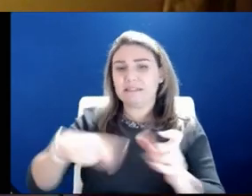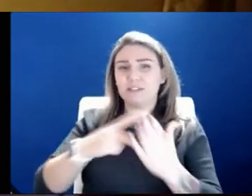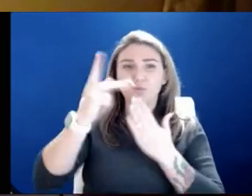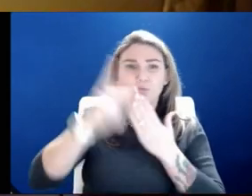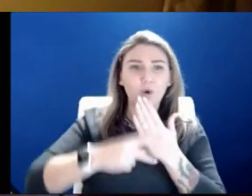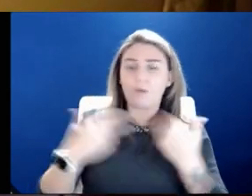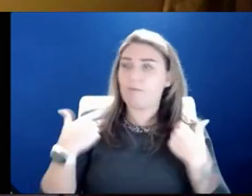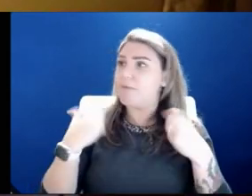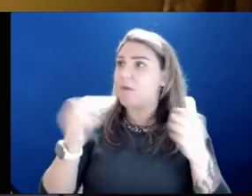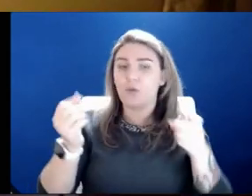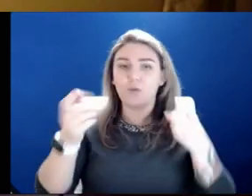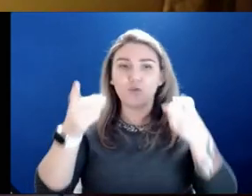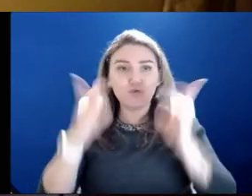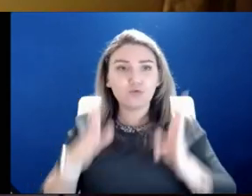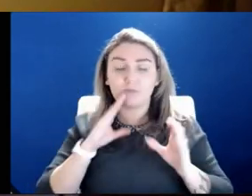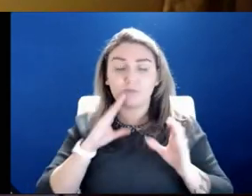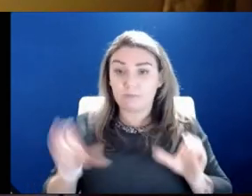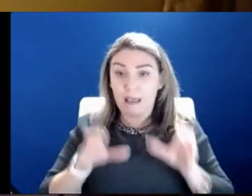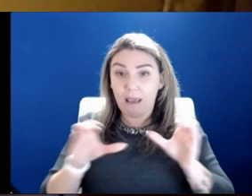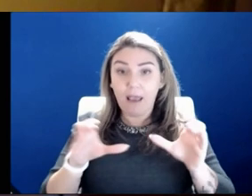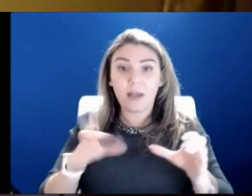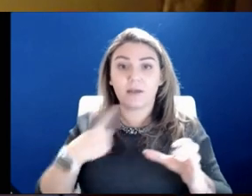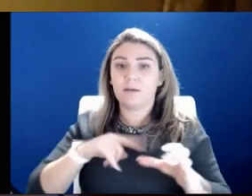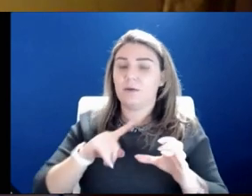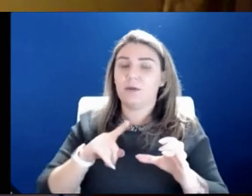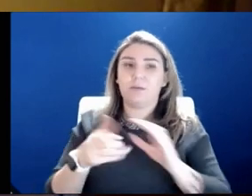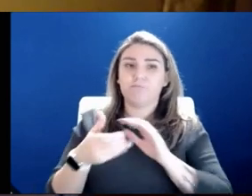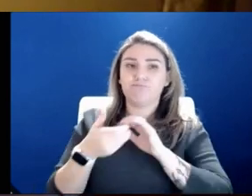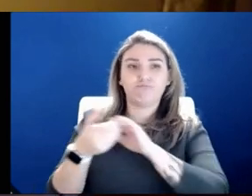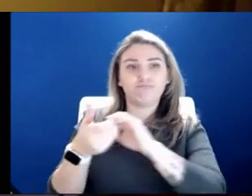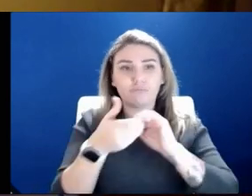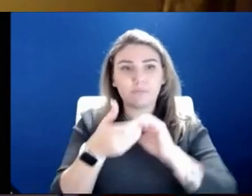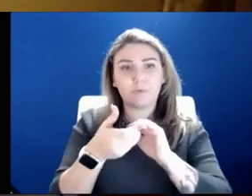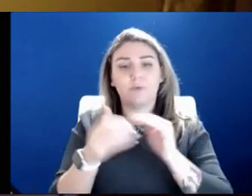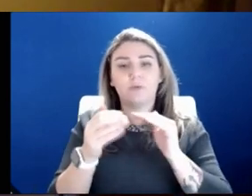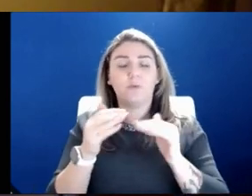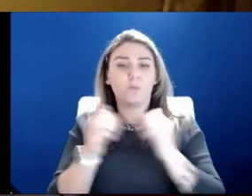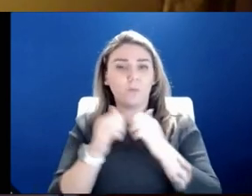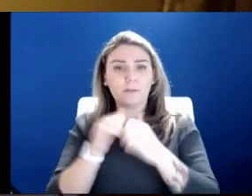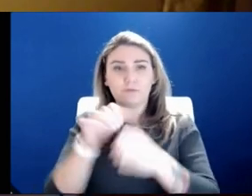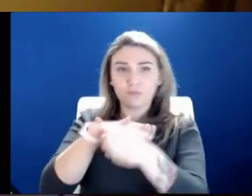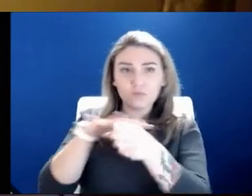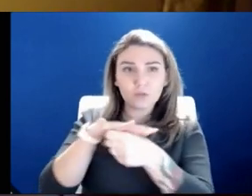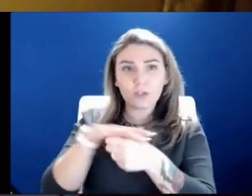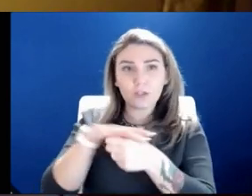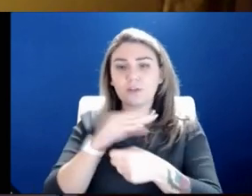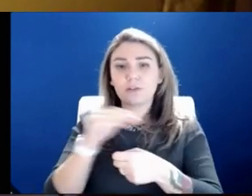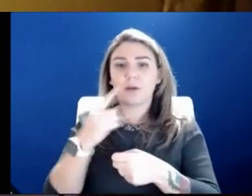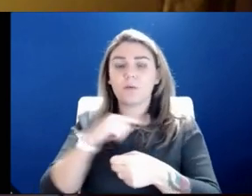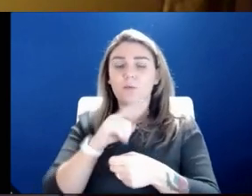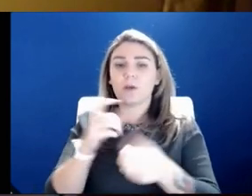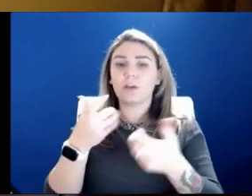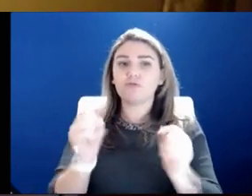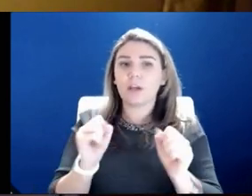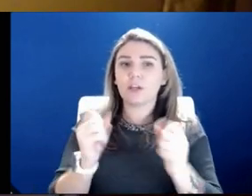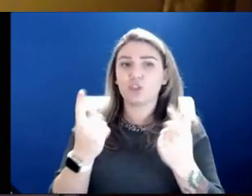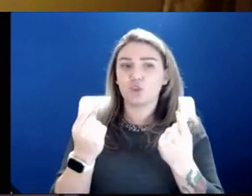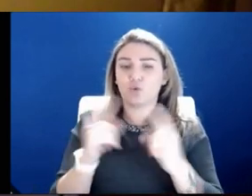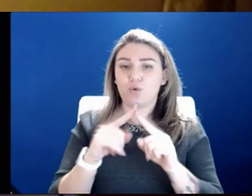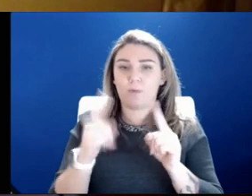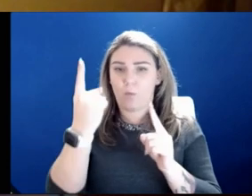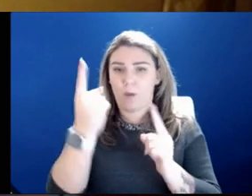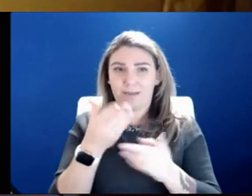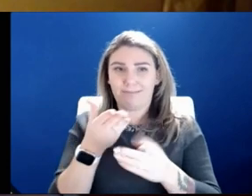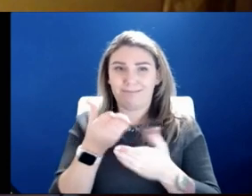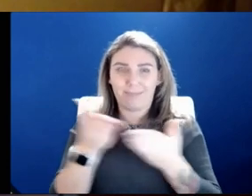director has been active in those. We work with our peers around the region in connection with that. But that's what we look to do. But one area that I have not